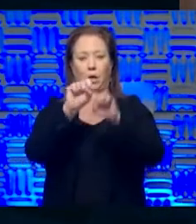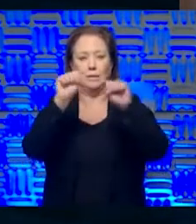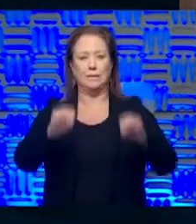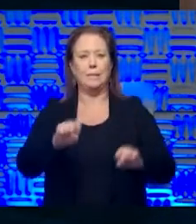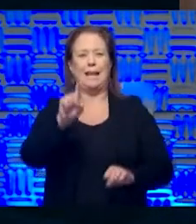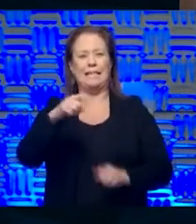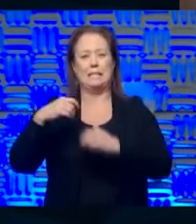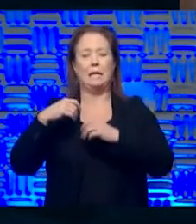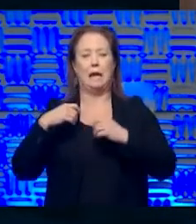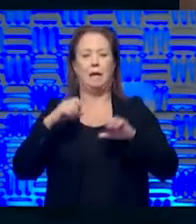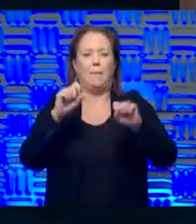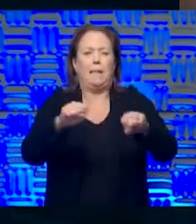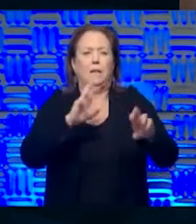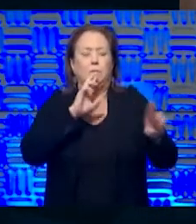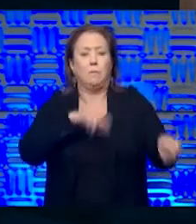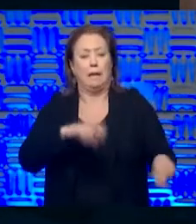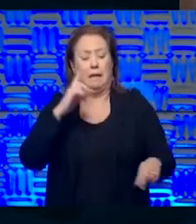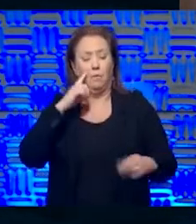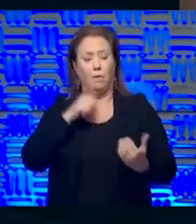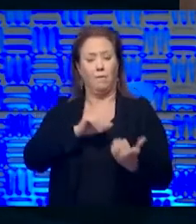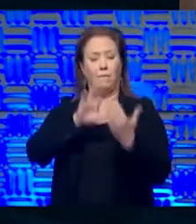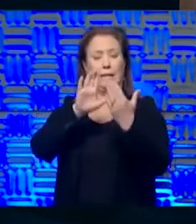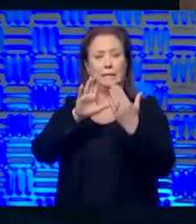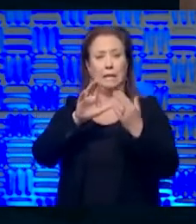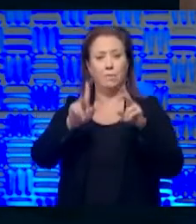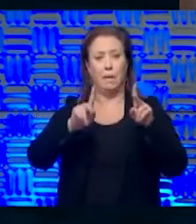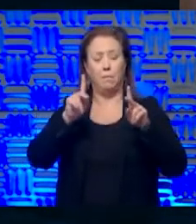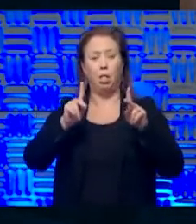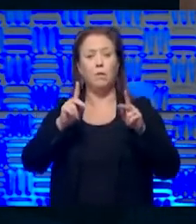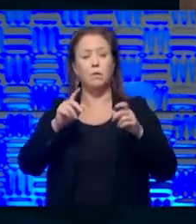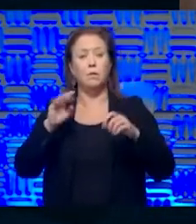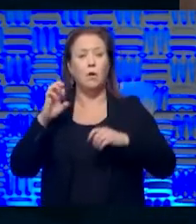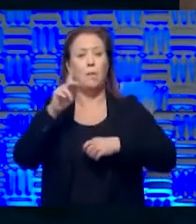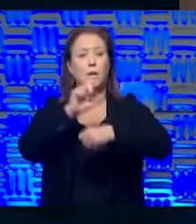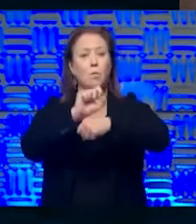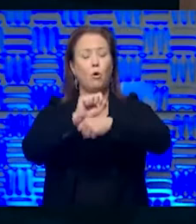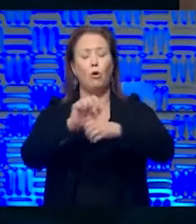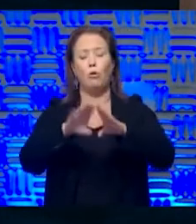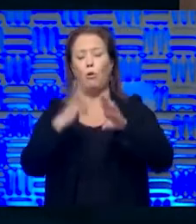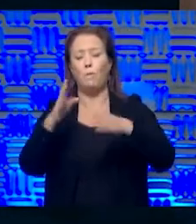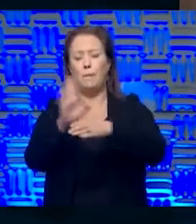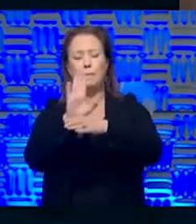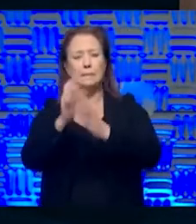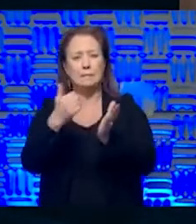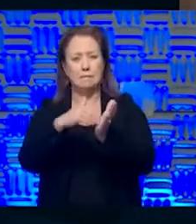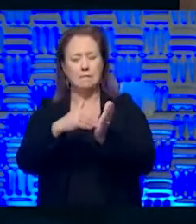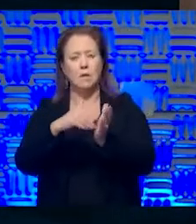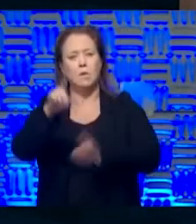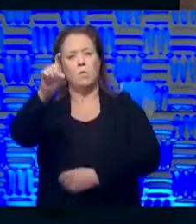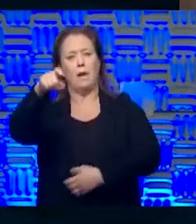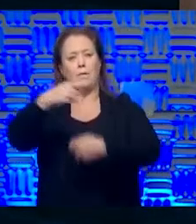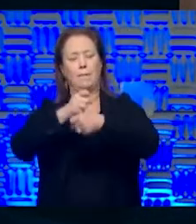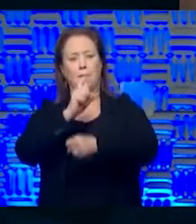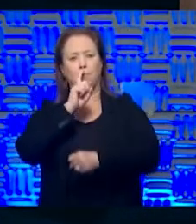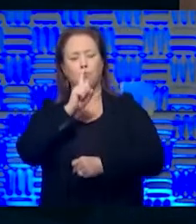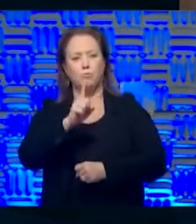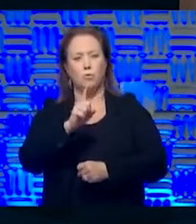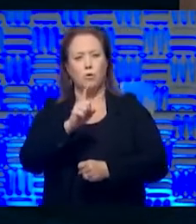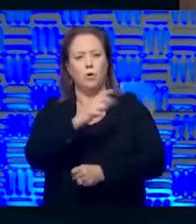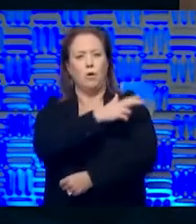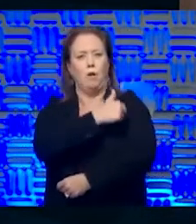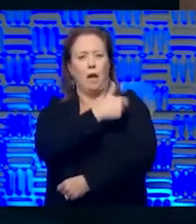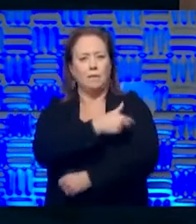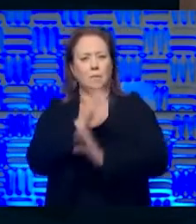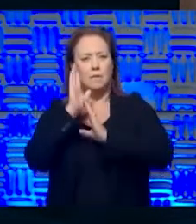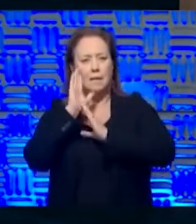respond. Worst case scenario, we open up, uh, and get people moving again, get businesses moving again. We have to make sure that we have sufficient hospital